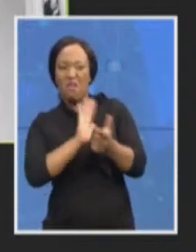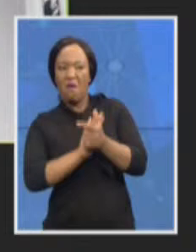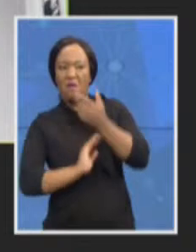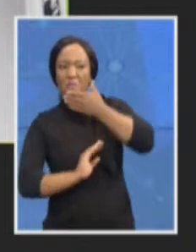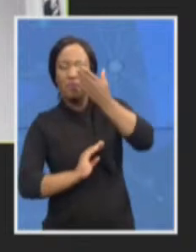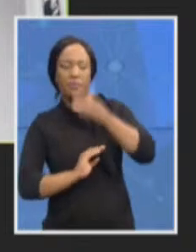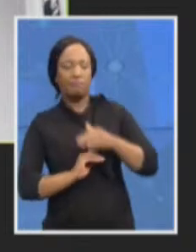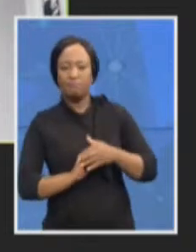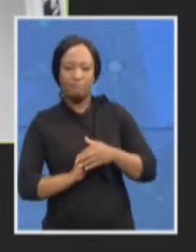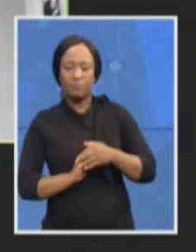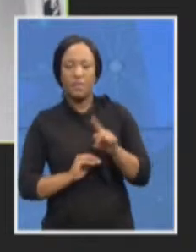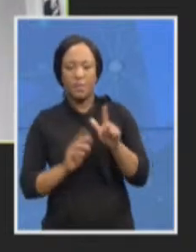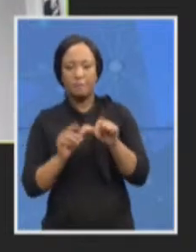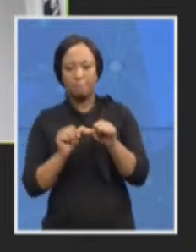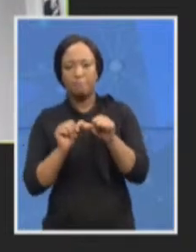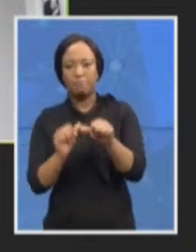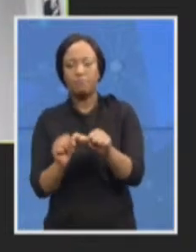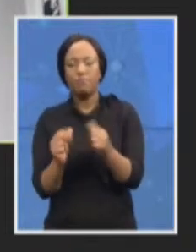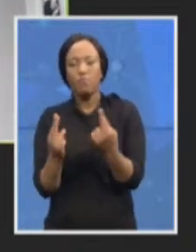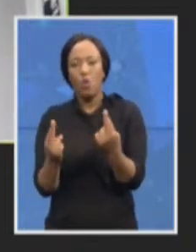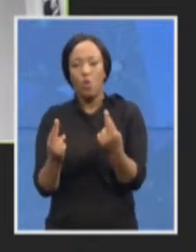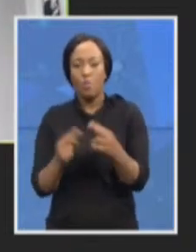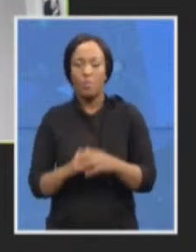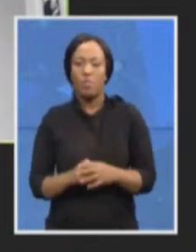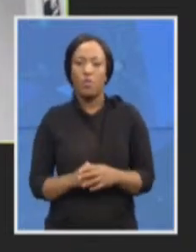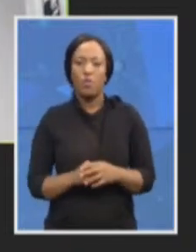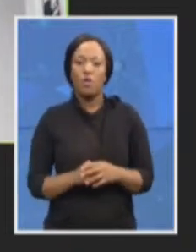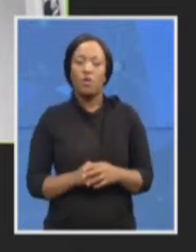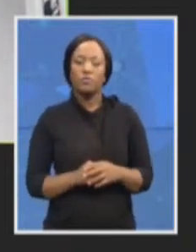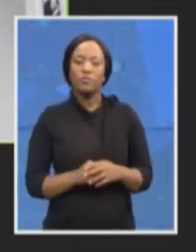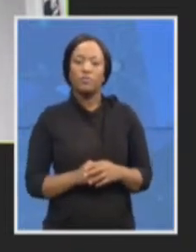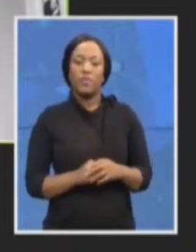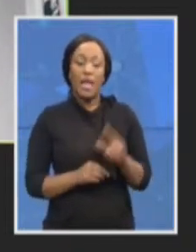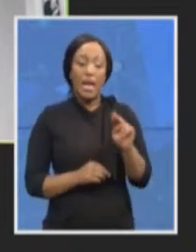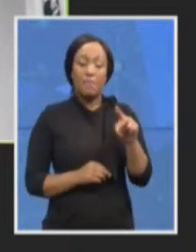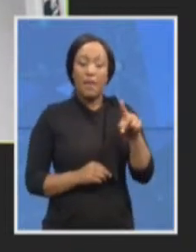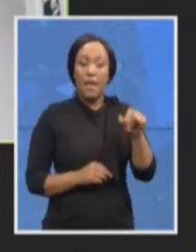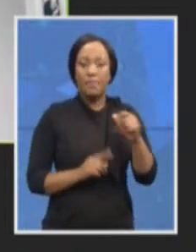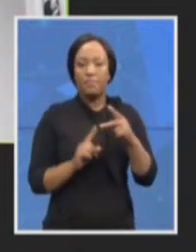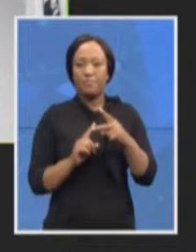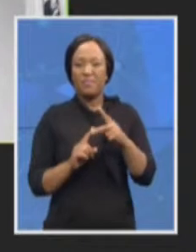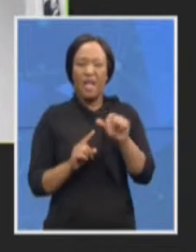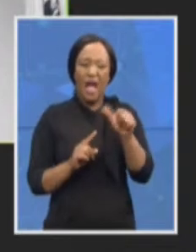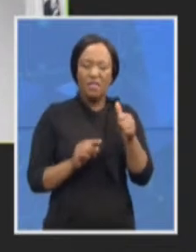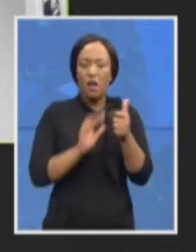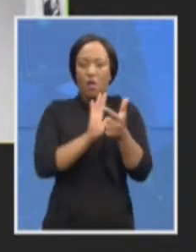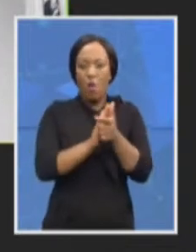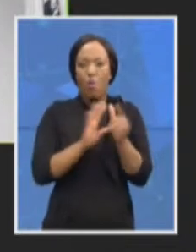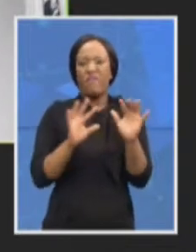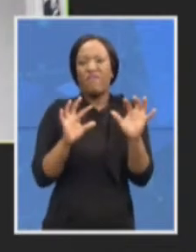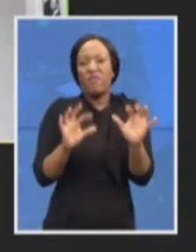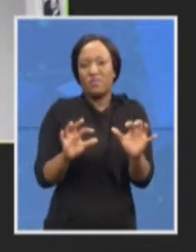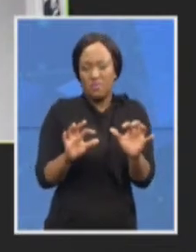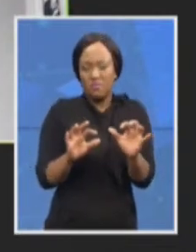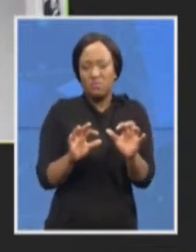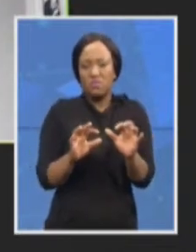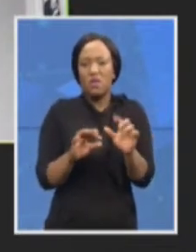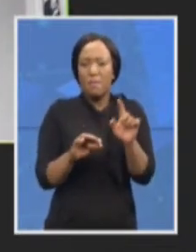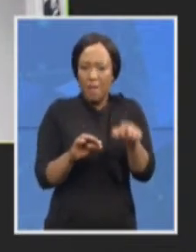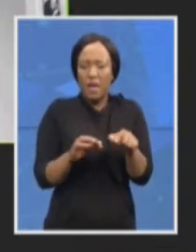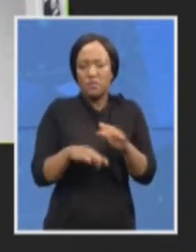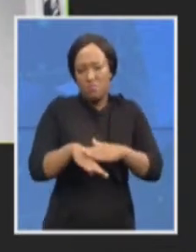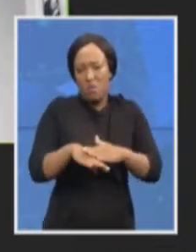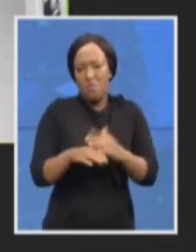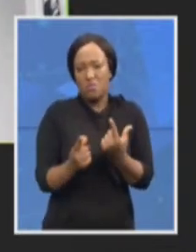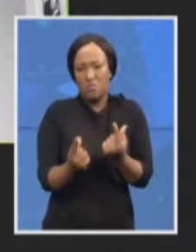the NPA, we really need to do a lot more. People in South Africa do not feel safe and they do not believe that